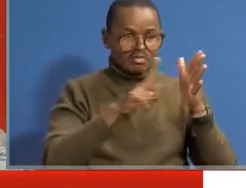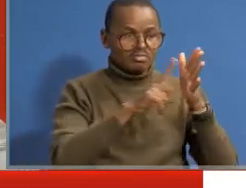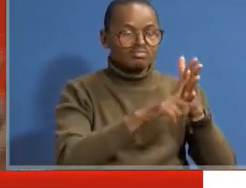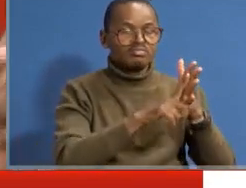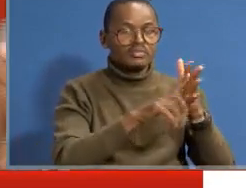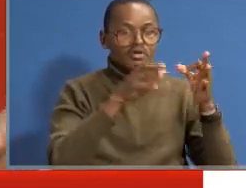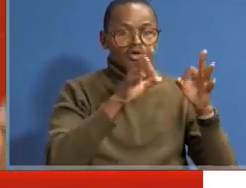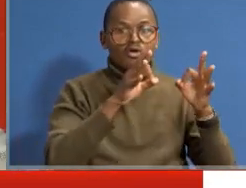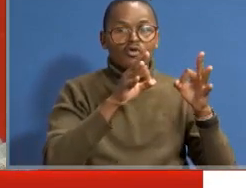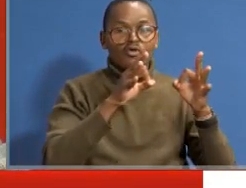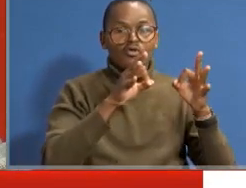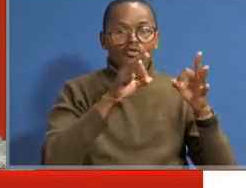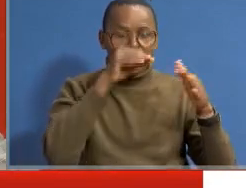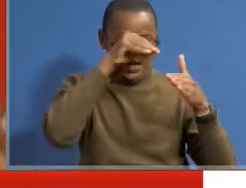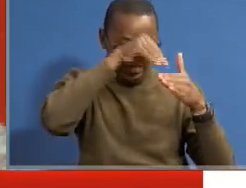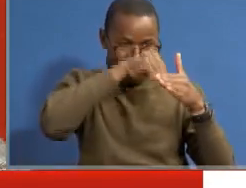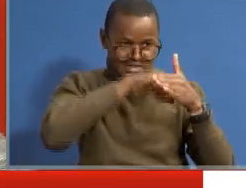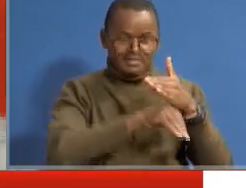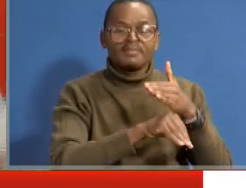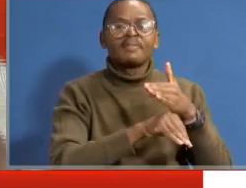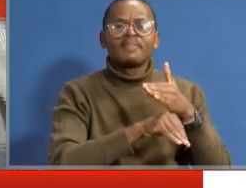of assessment.